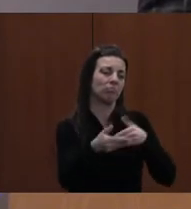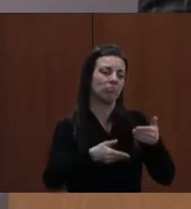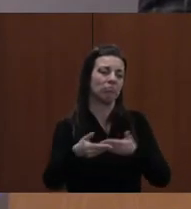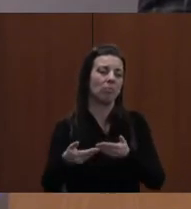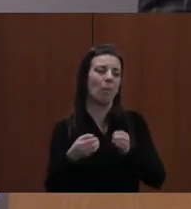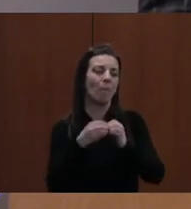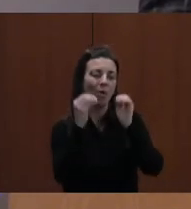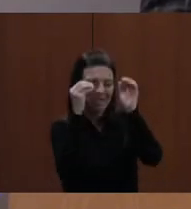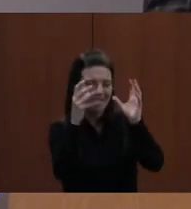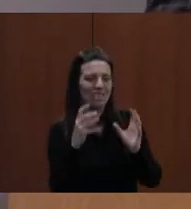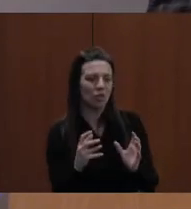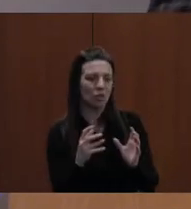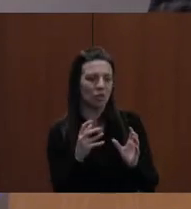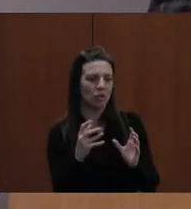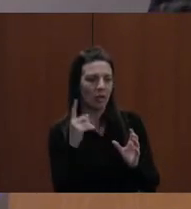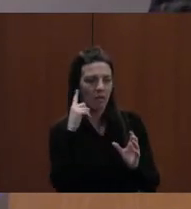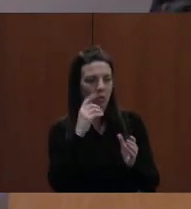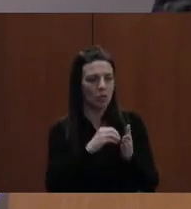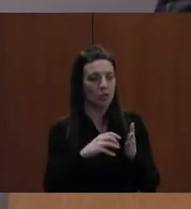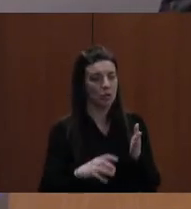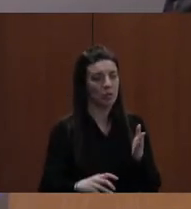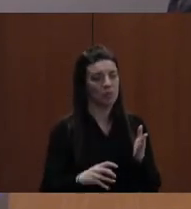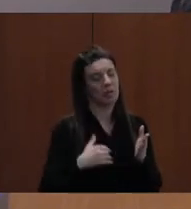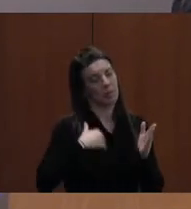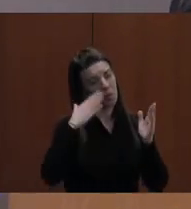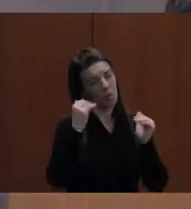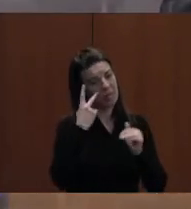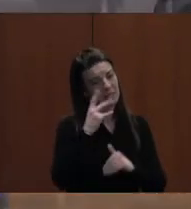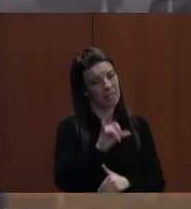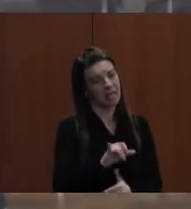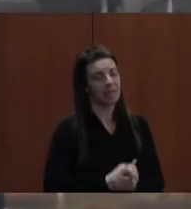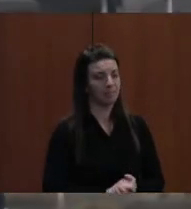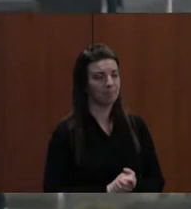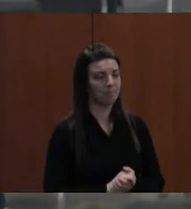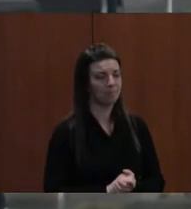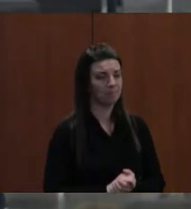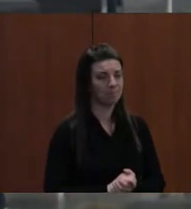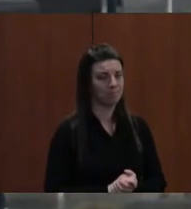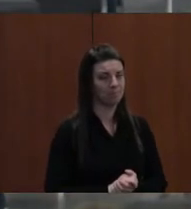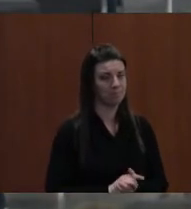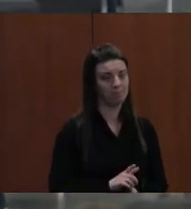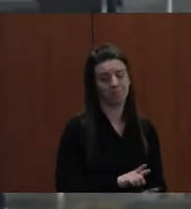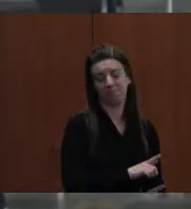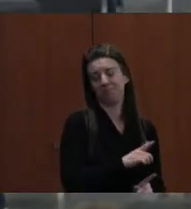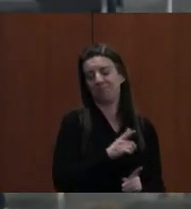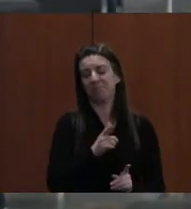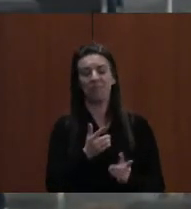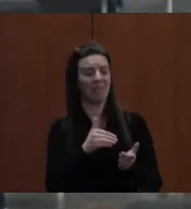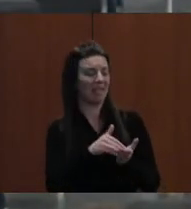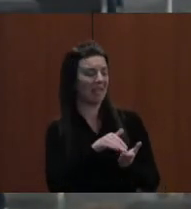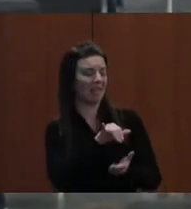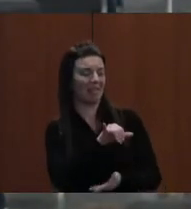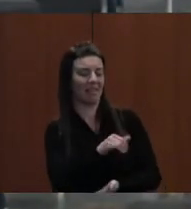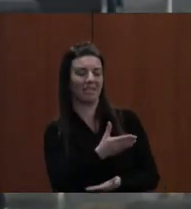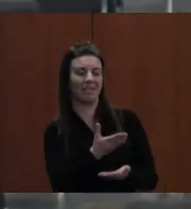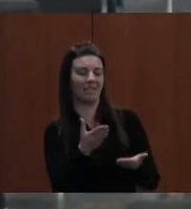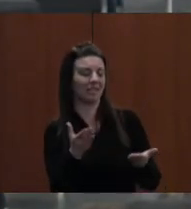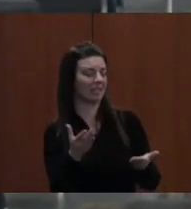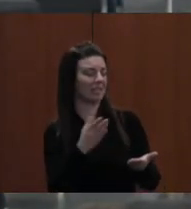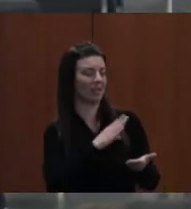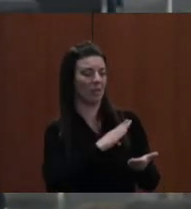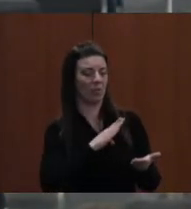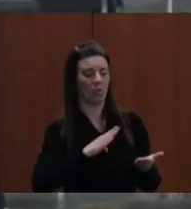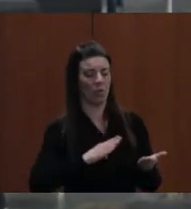I was kind of hoping to see that. Again, I mean, that would be up to the board. Right. Motion and action.